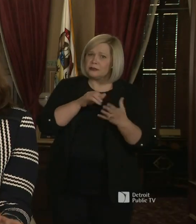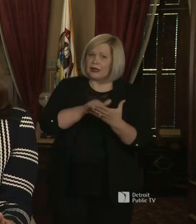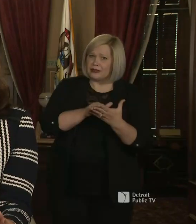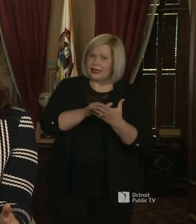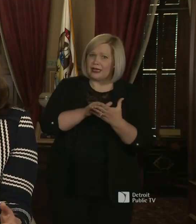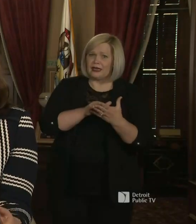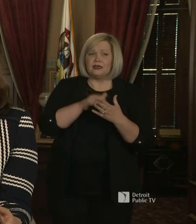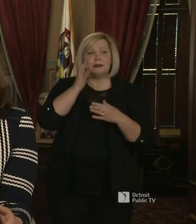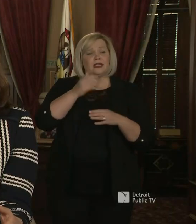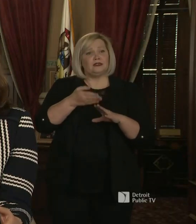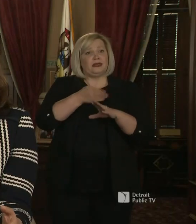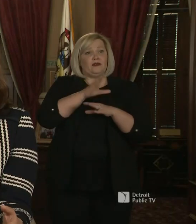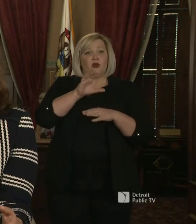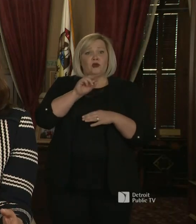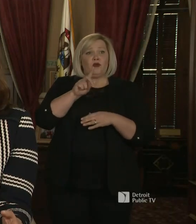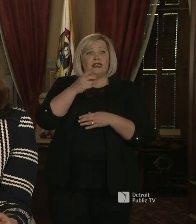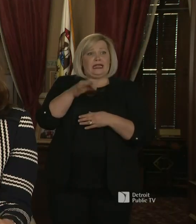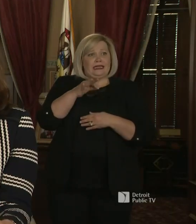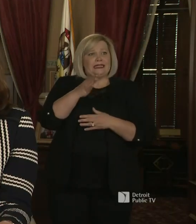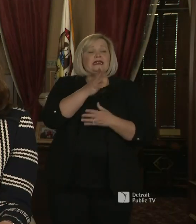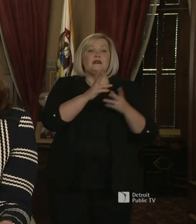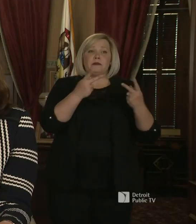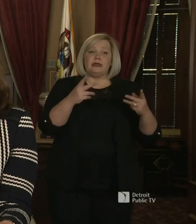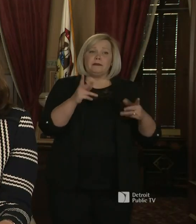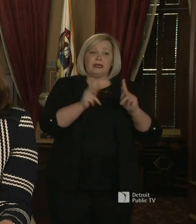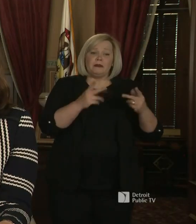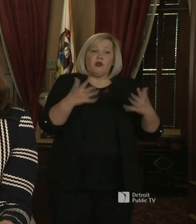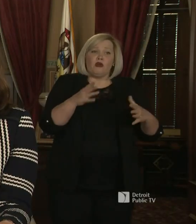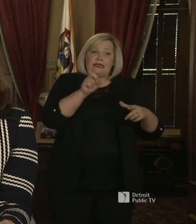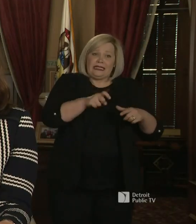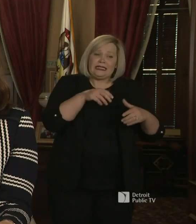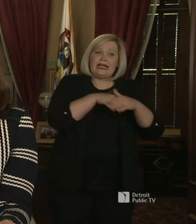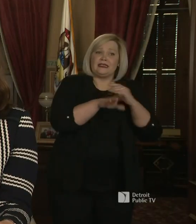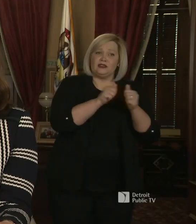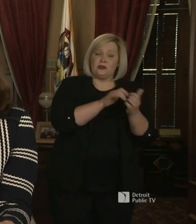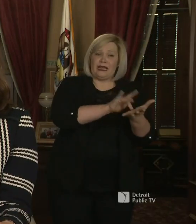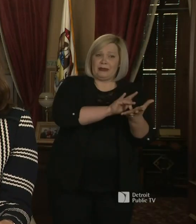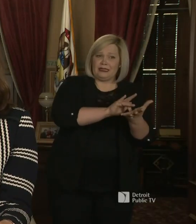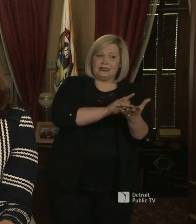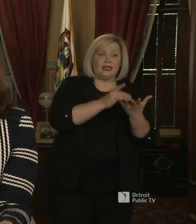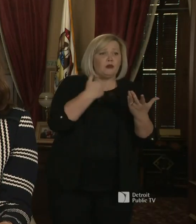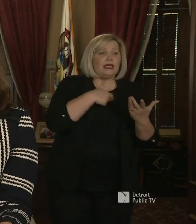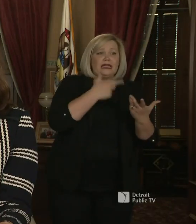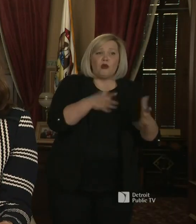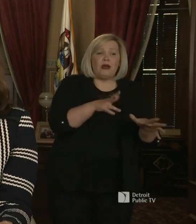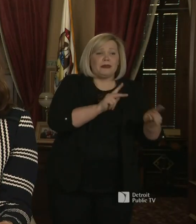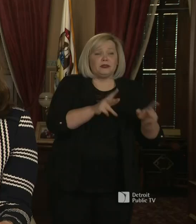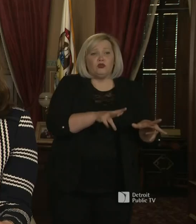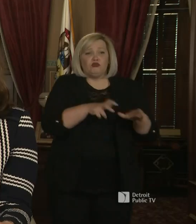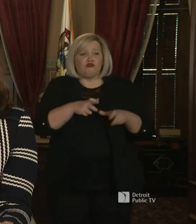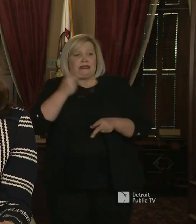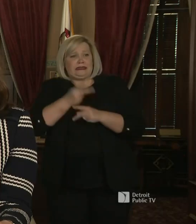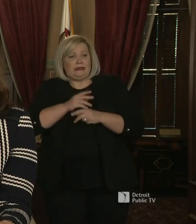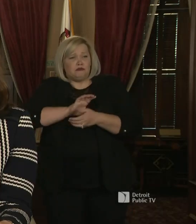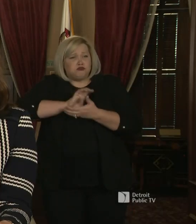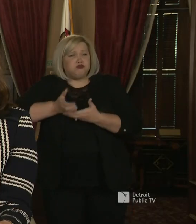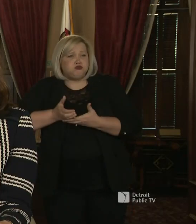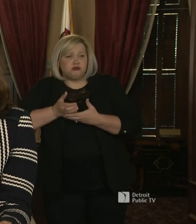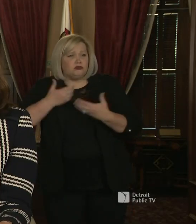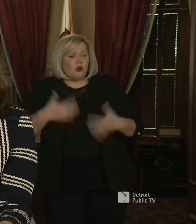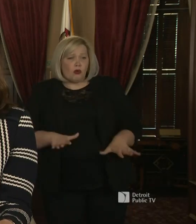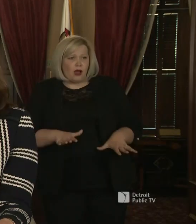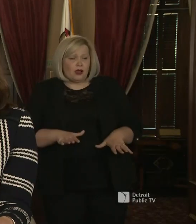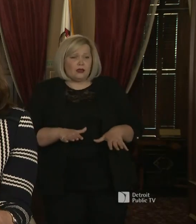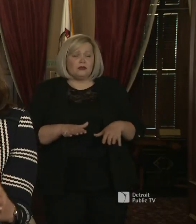pre-COVID-19 that we wanted to make sure still had access to the medication. But I think that as we know, um,